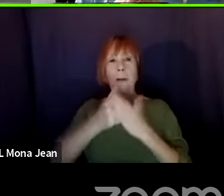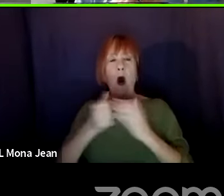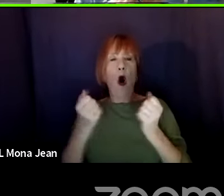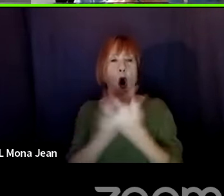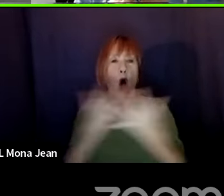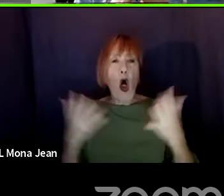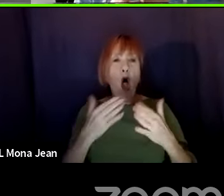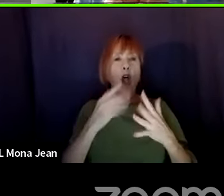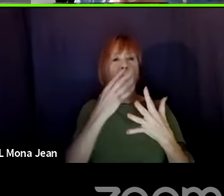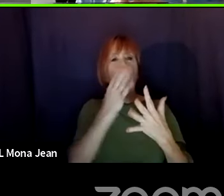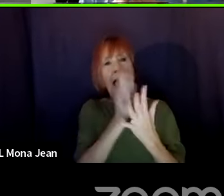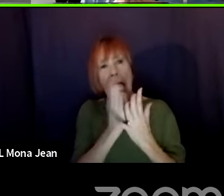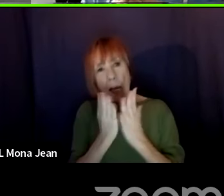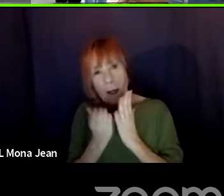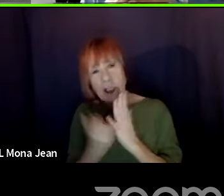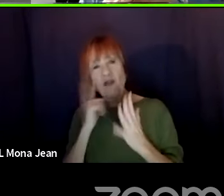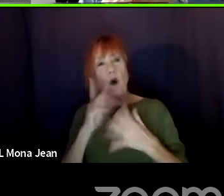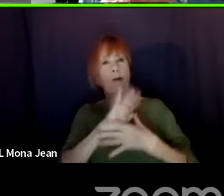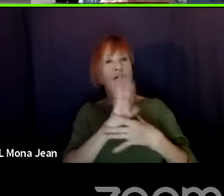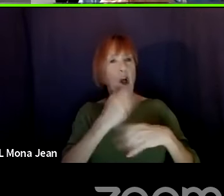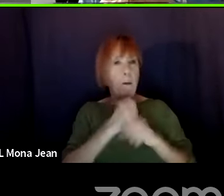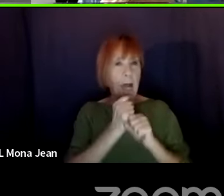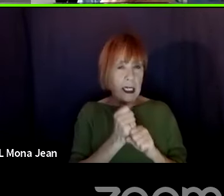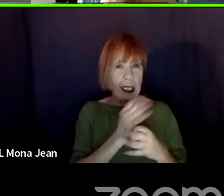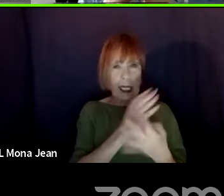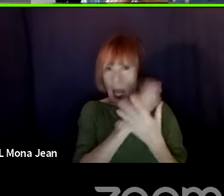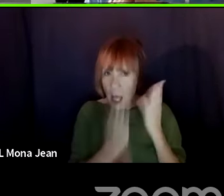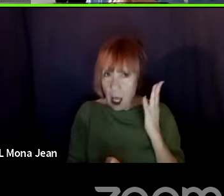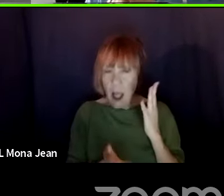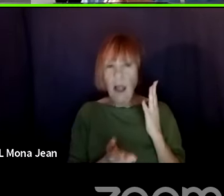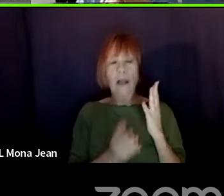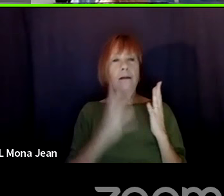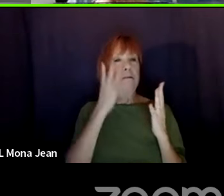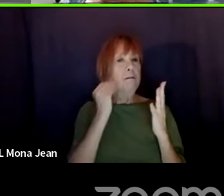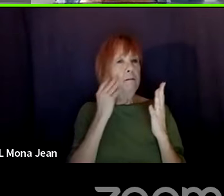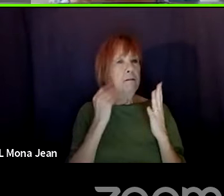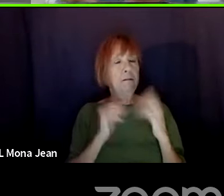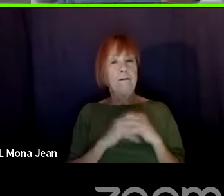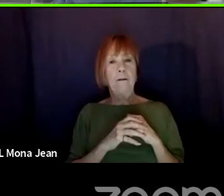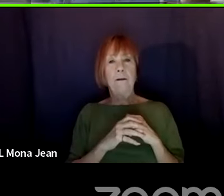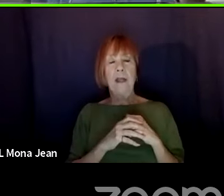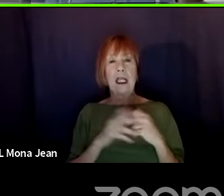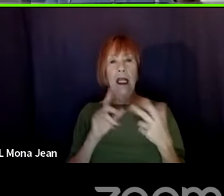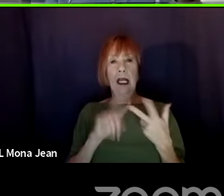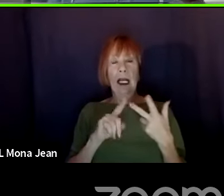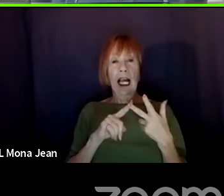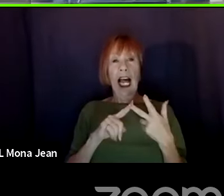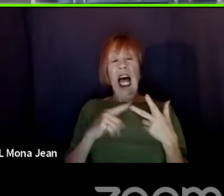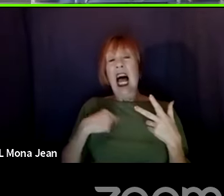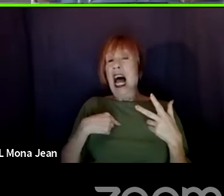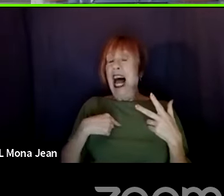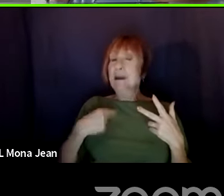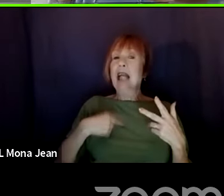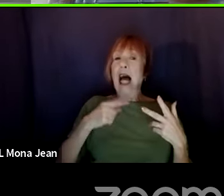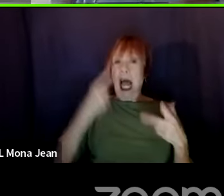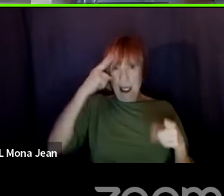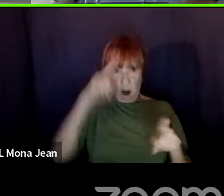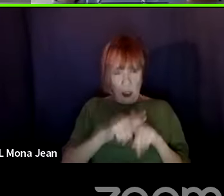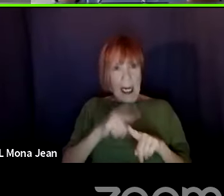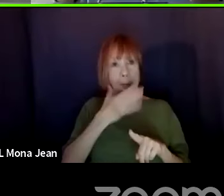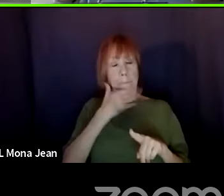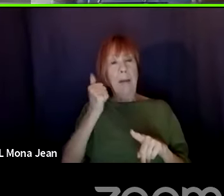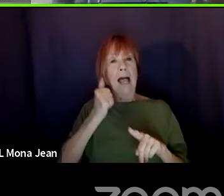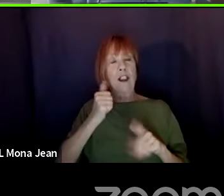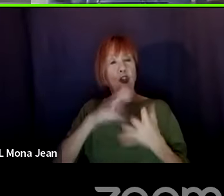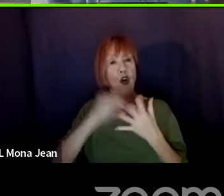Um, as far as the mistake, um, I agree the best way to learn is reading scripts. But what I see a lot with first